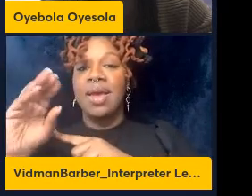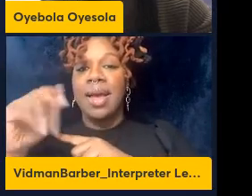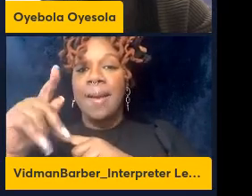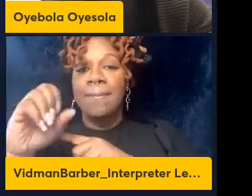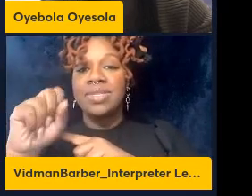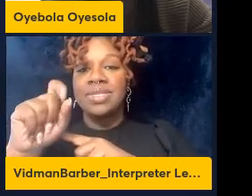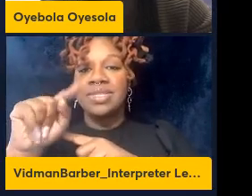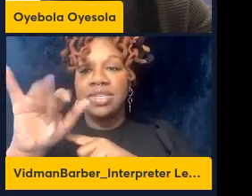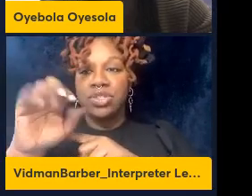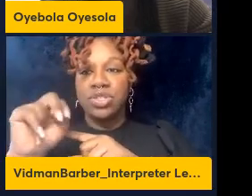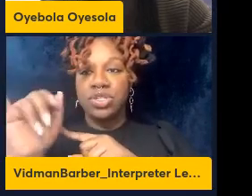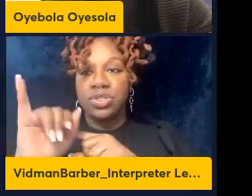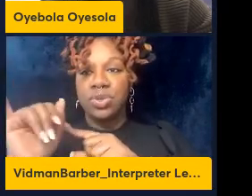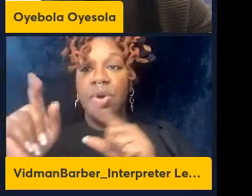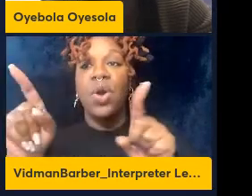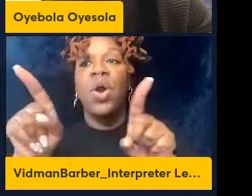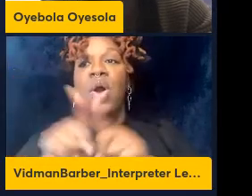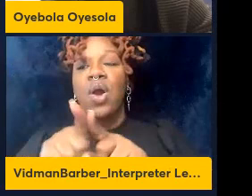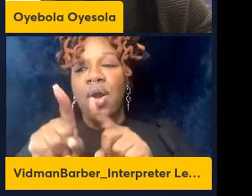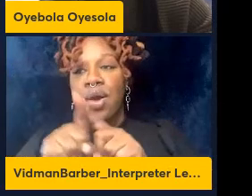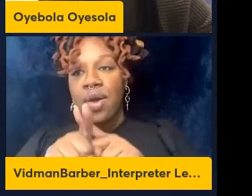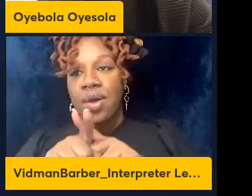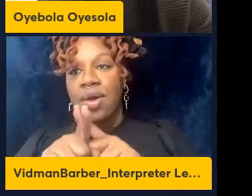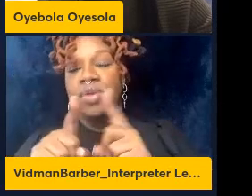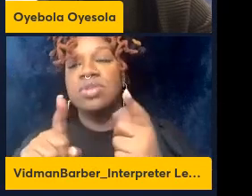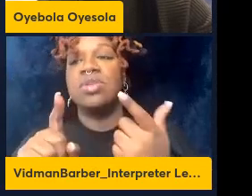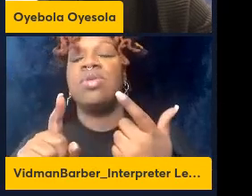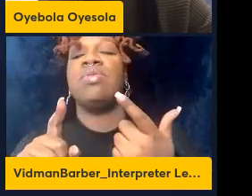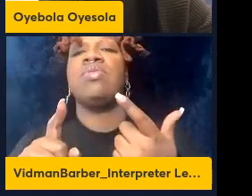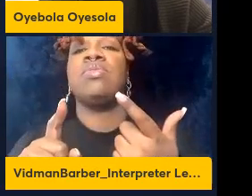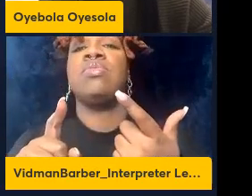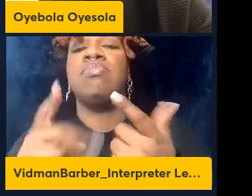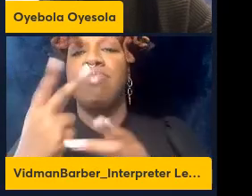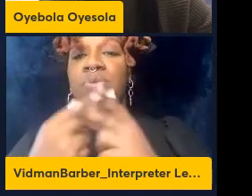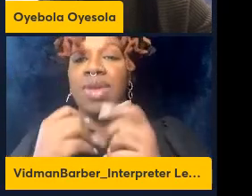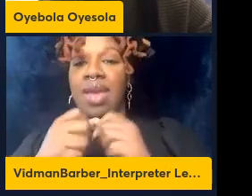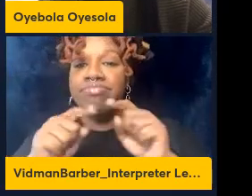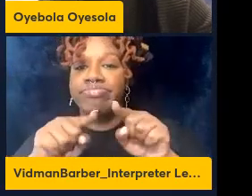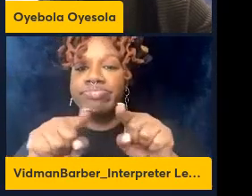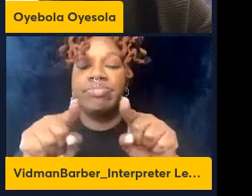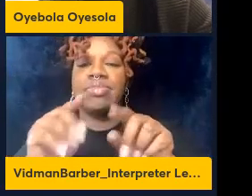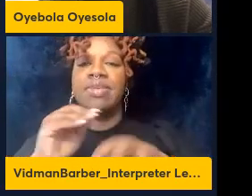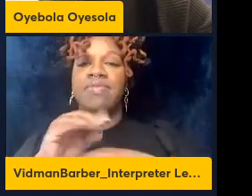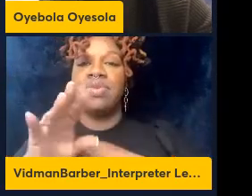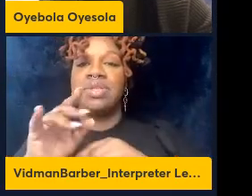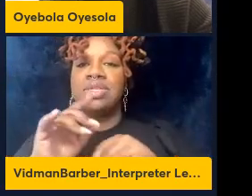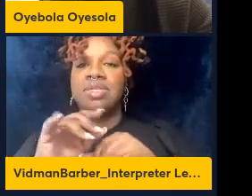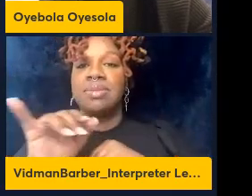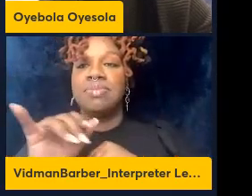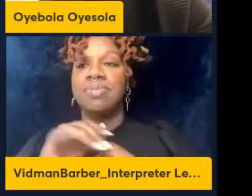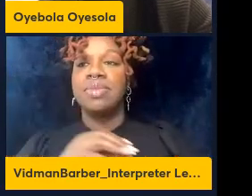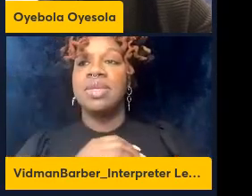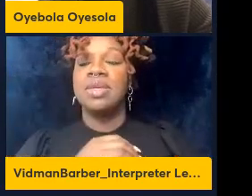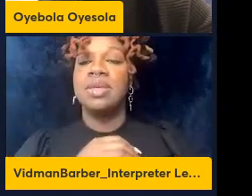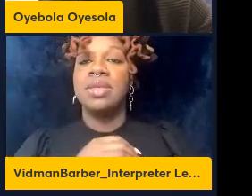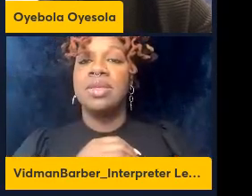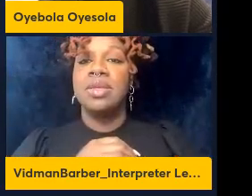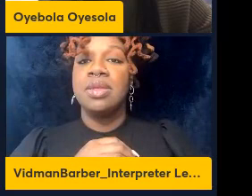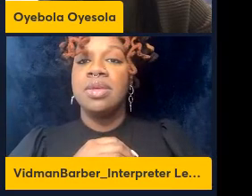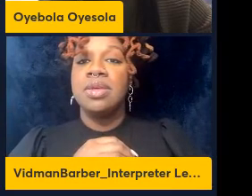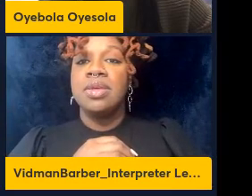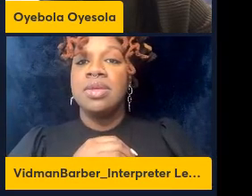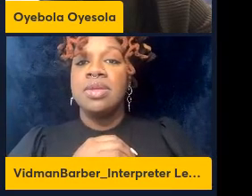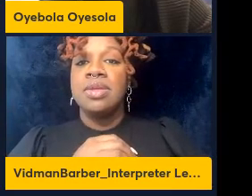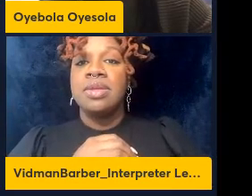as cytokine responses as well so I guess our walking hypothesis is that the host